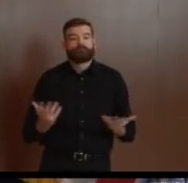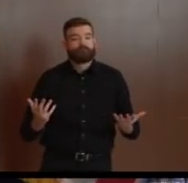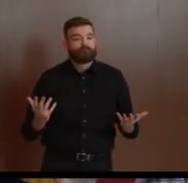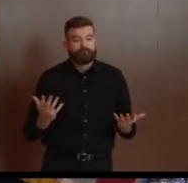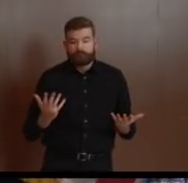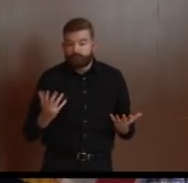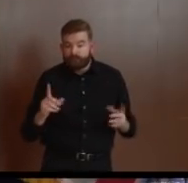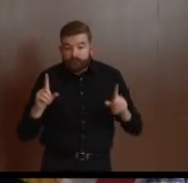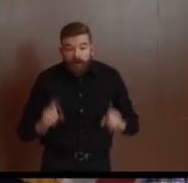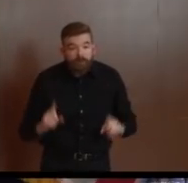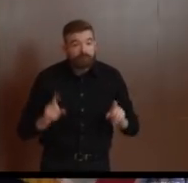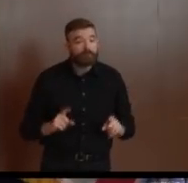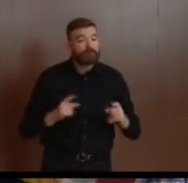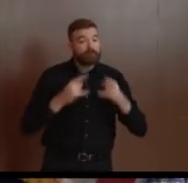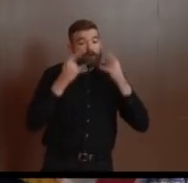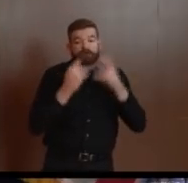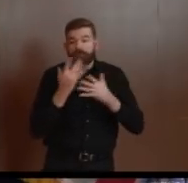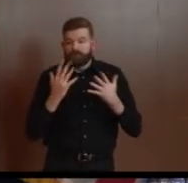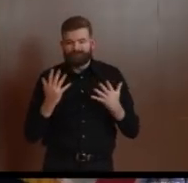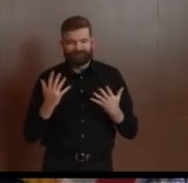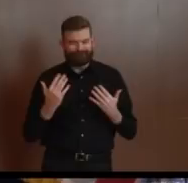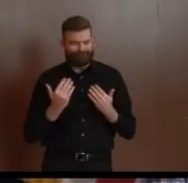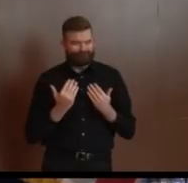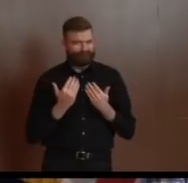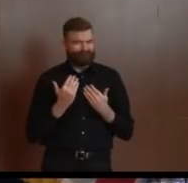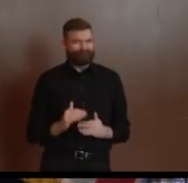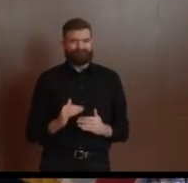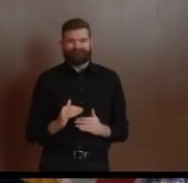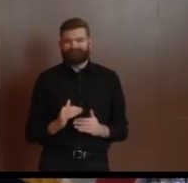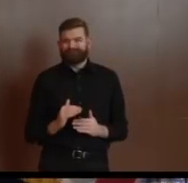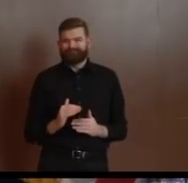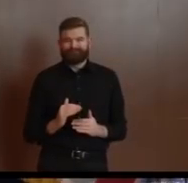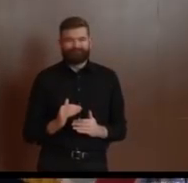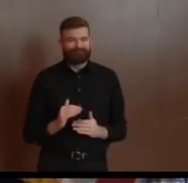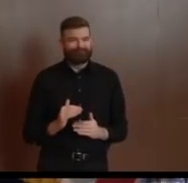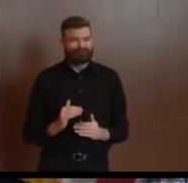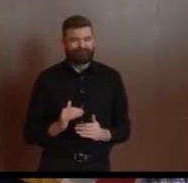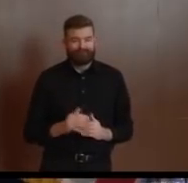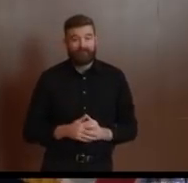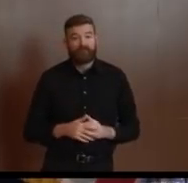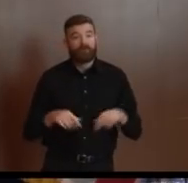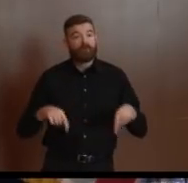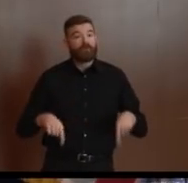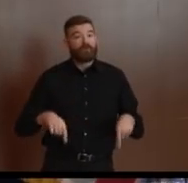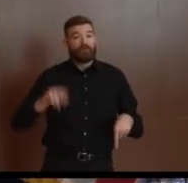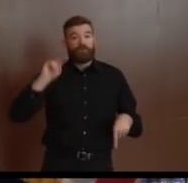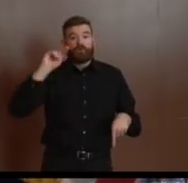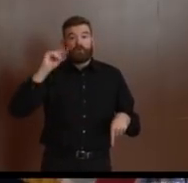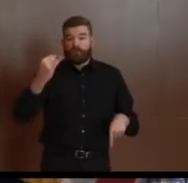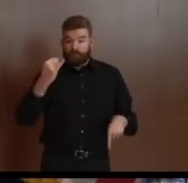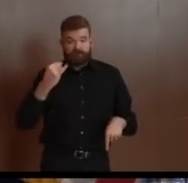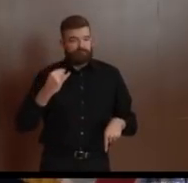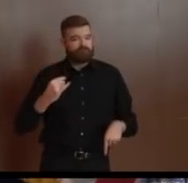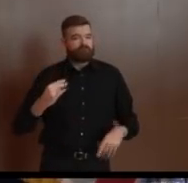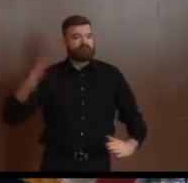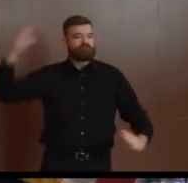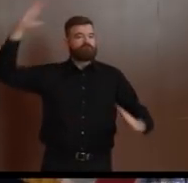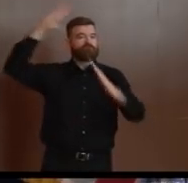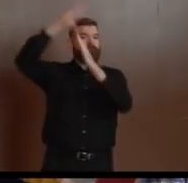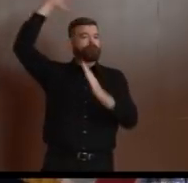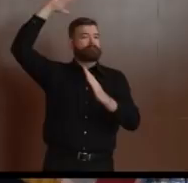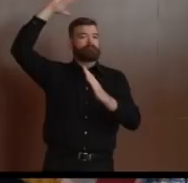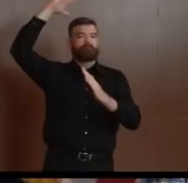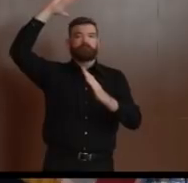we've been as aggressive on testing as any American state. We've been as out there expanding as we